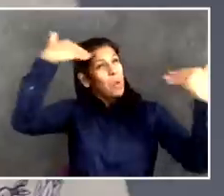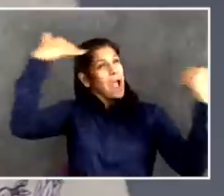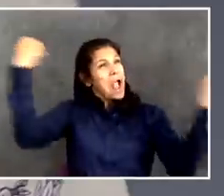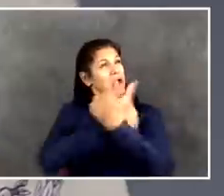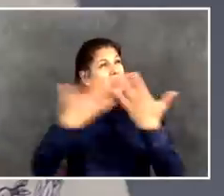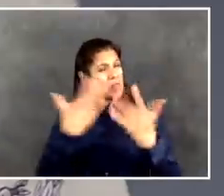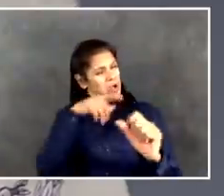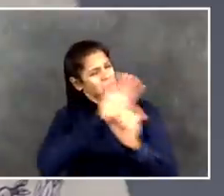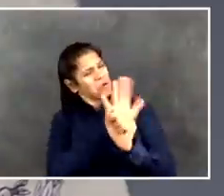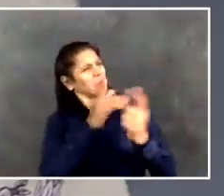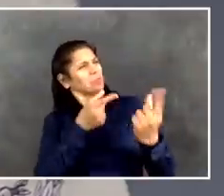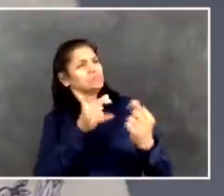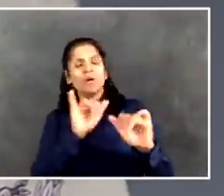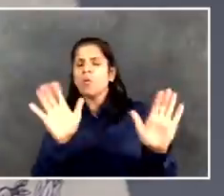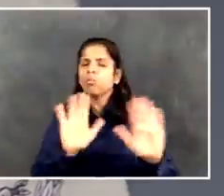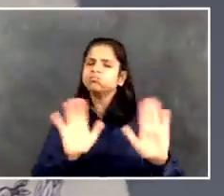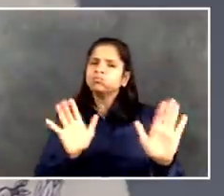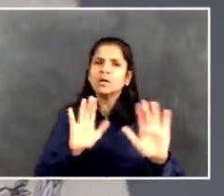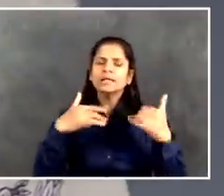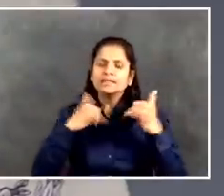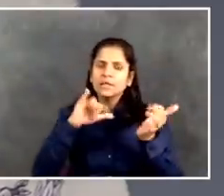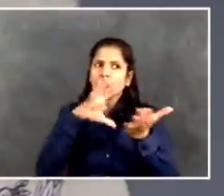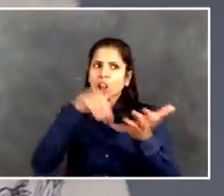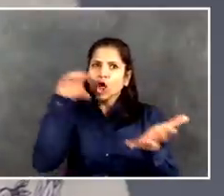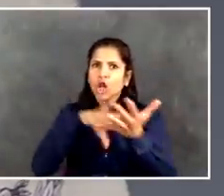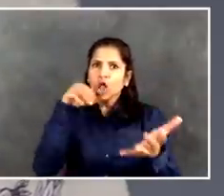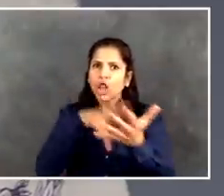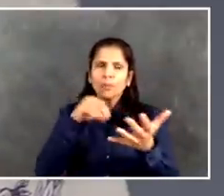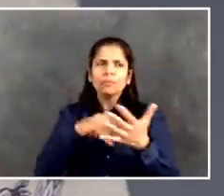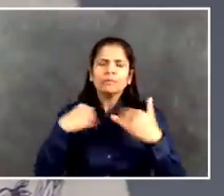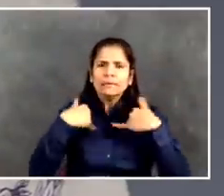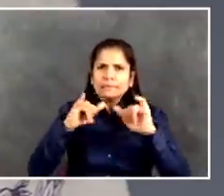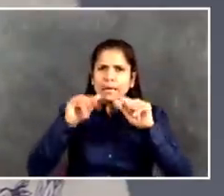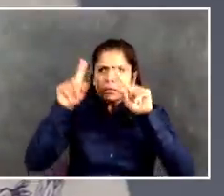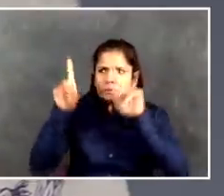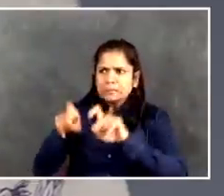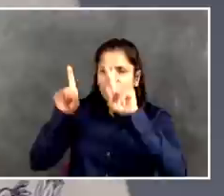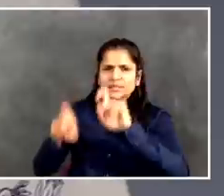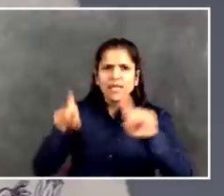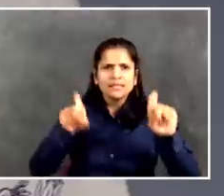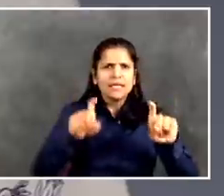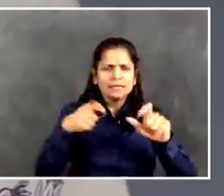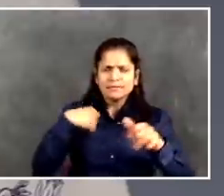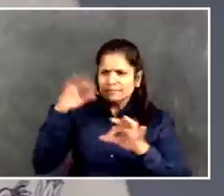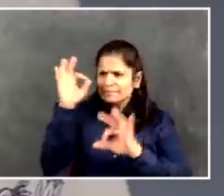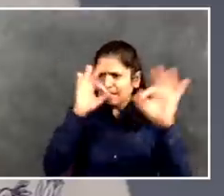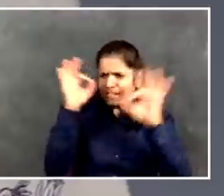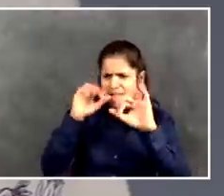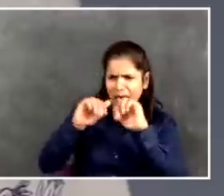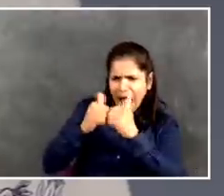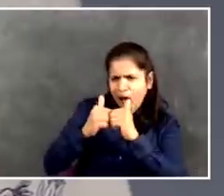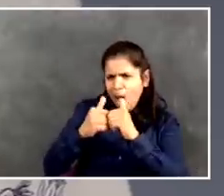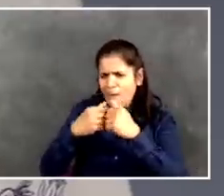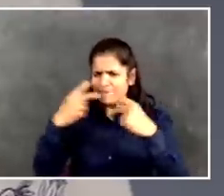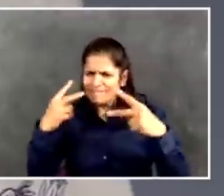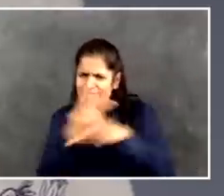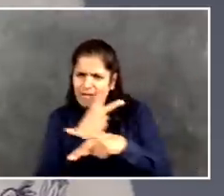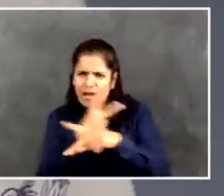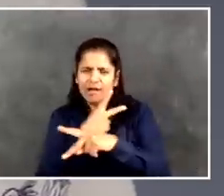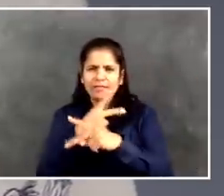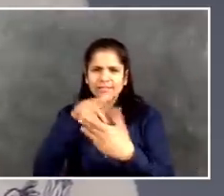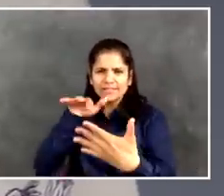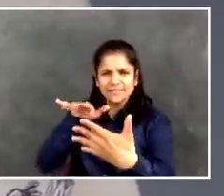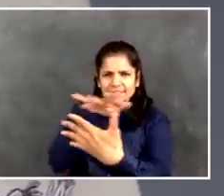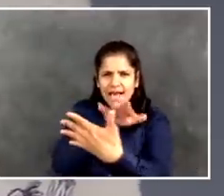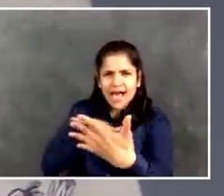We don't even 100% know when the first cases emerged in this city because we didn't have testing in February. We